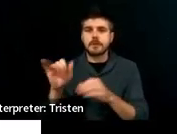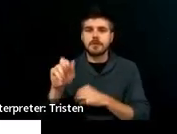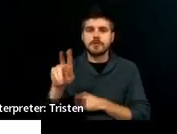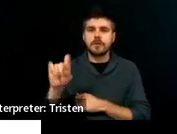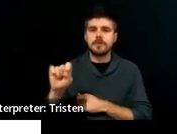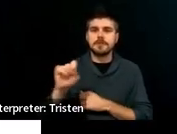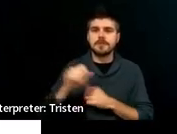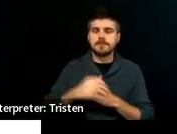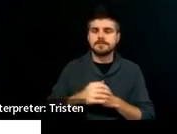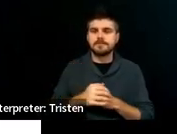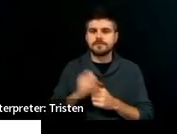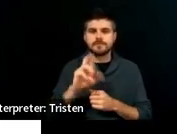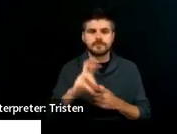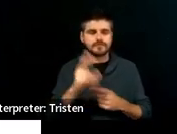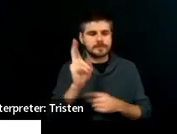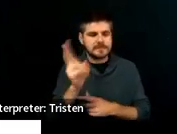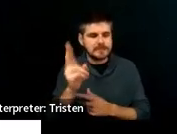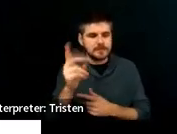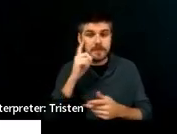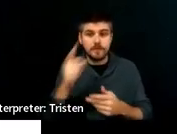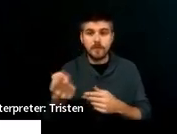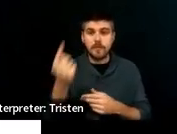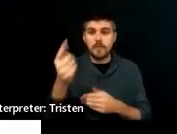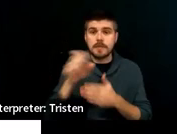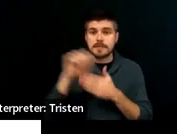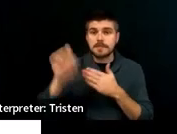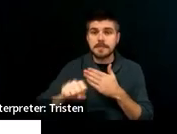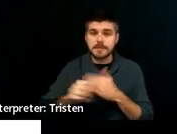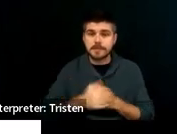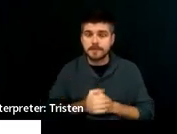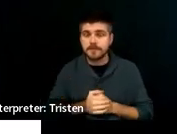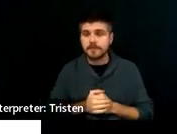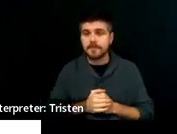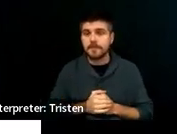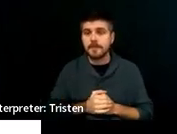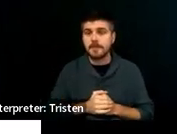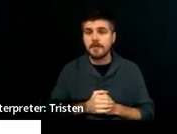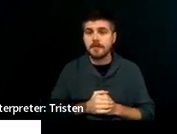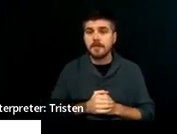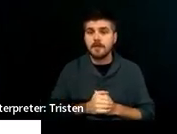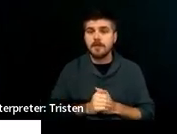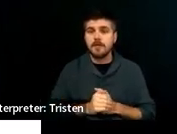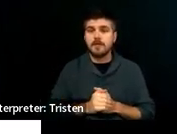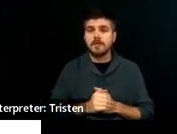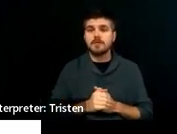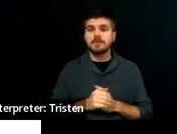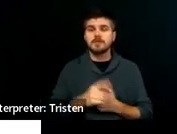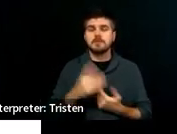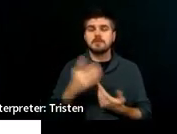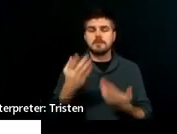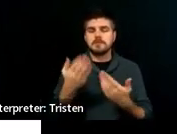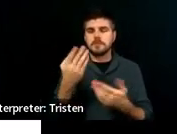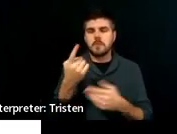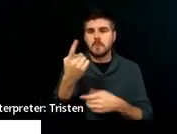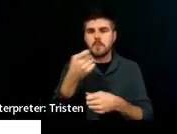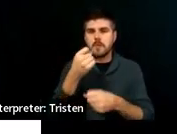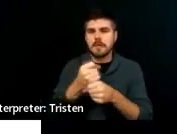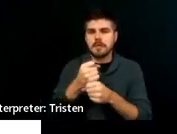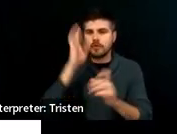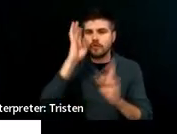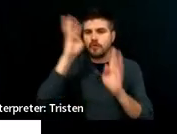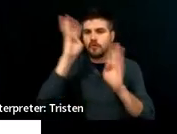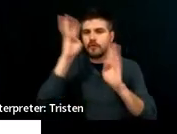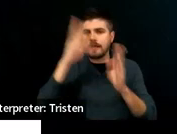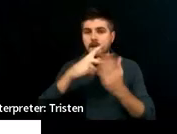or maybe in one year, creative programming based on the students, right? So, and they